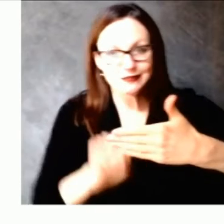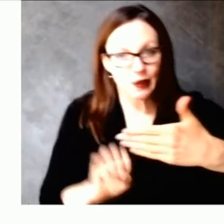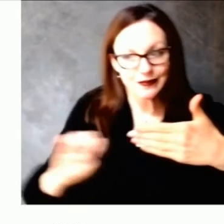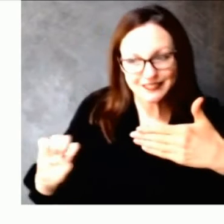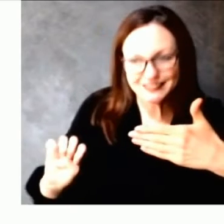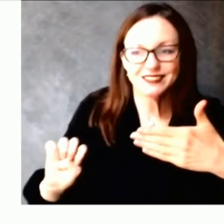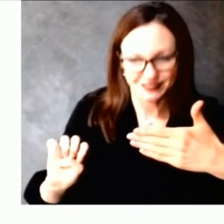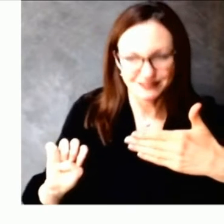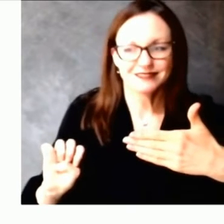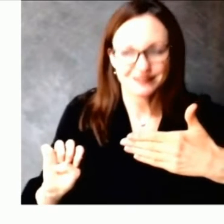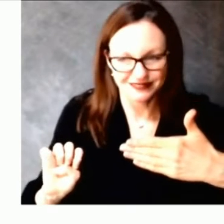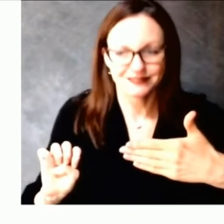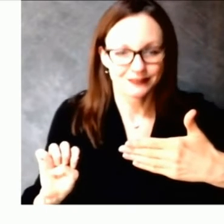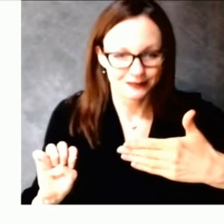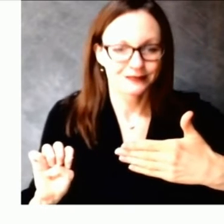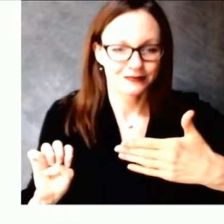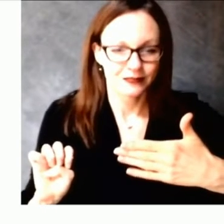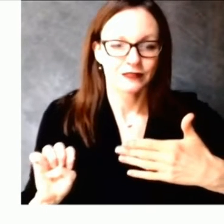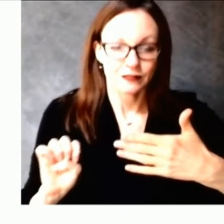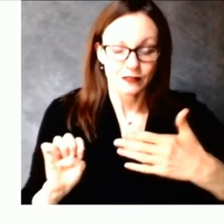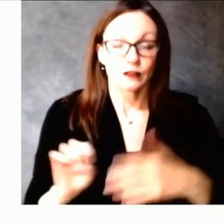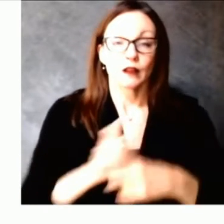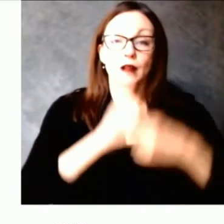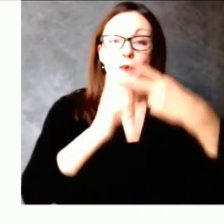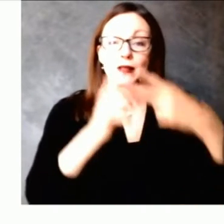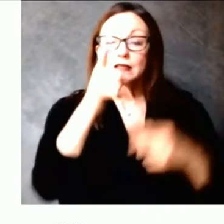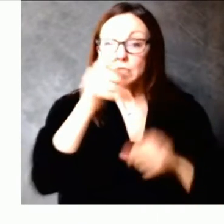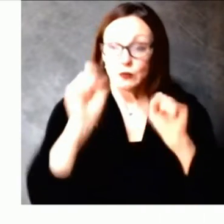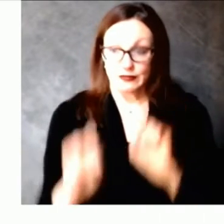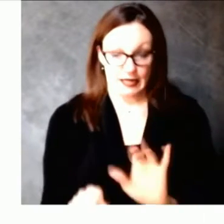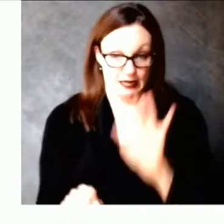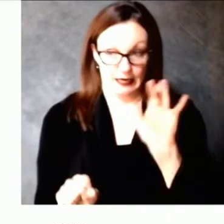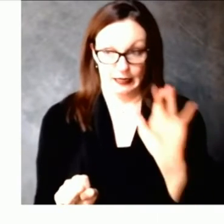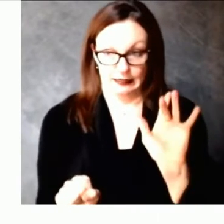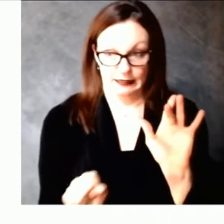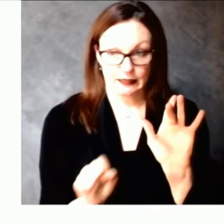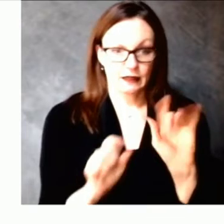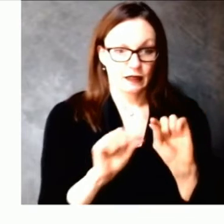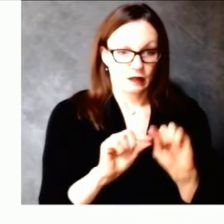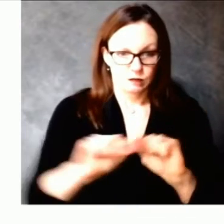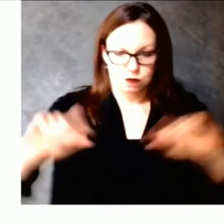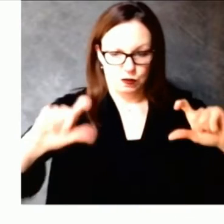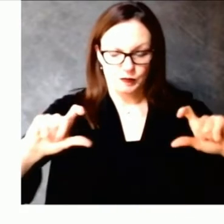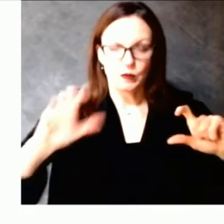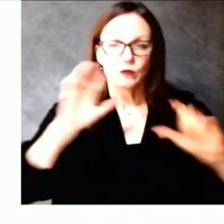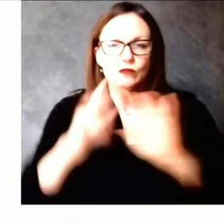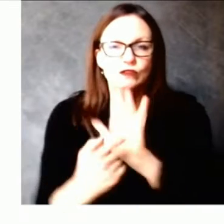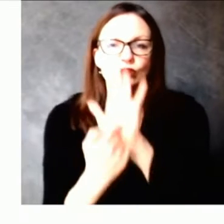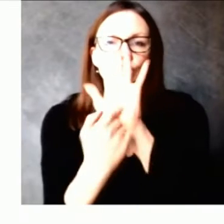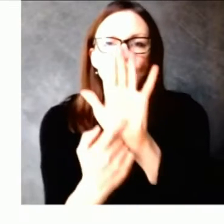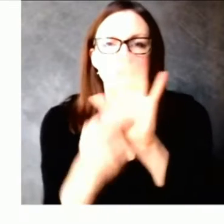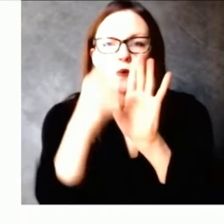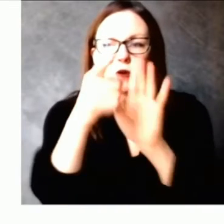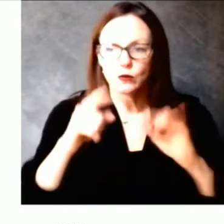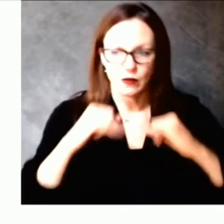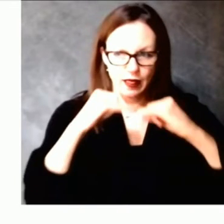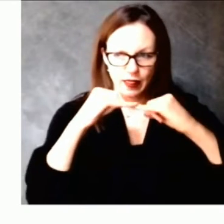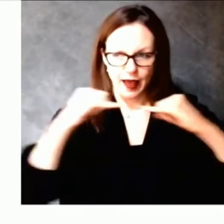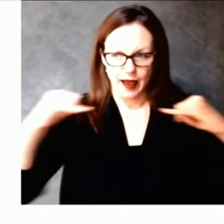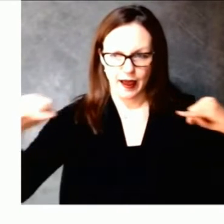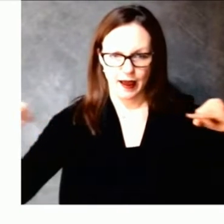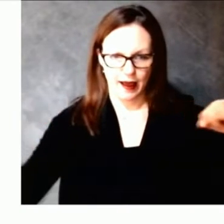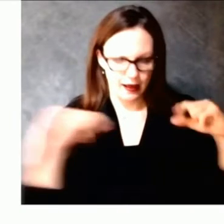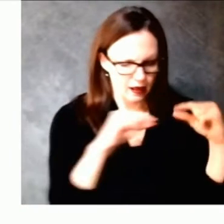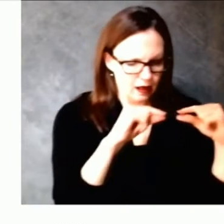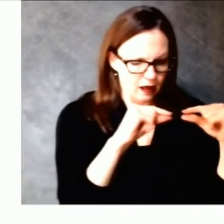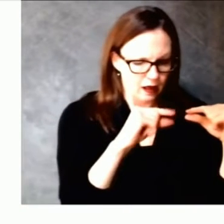vaccinated in Wisconsin for just under two months. And as you can see, we have made progress every single week when it comes to